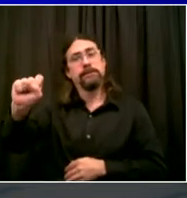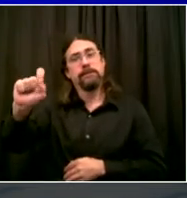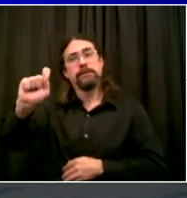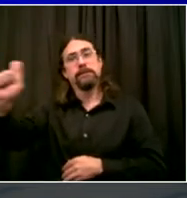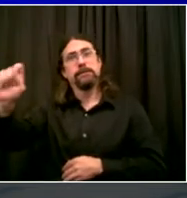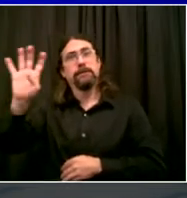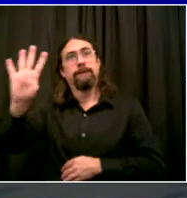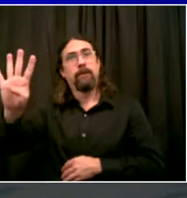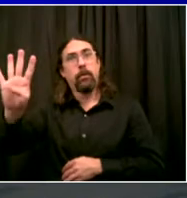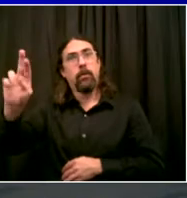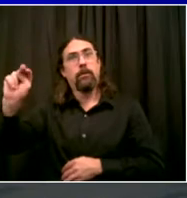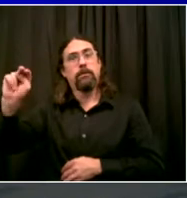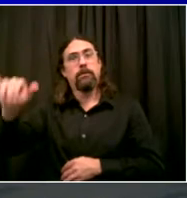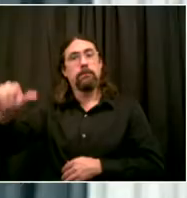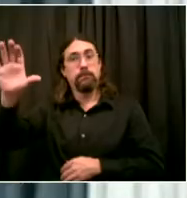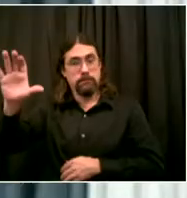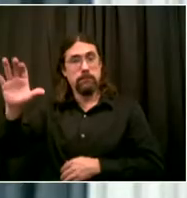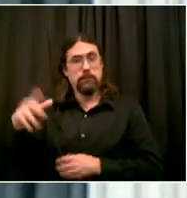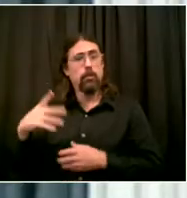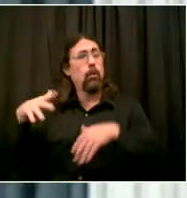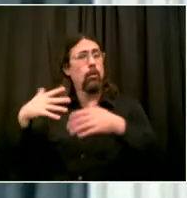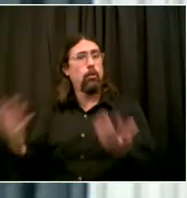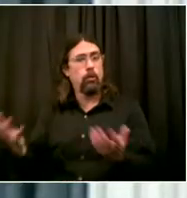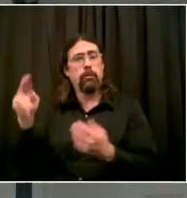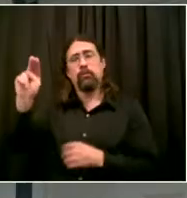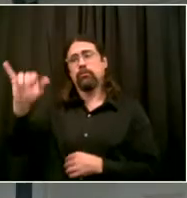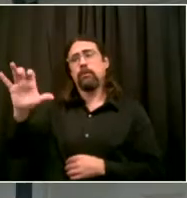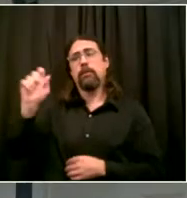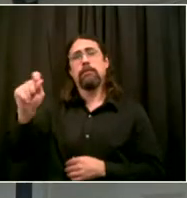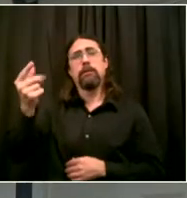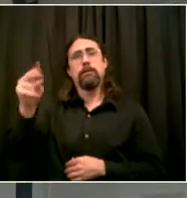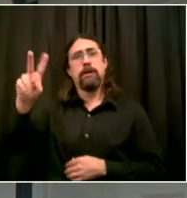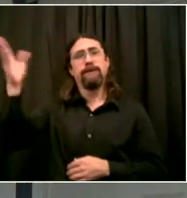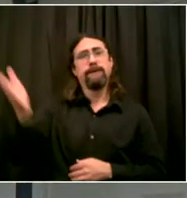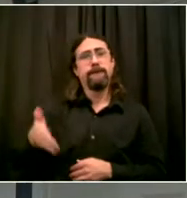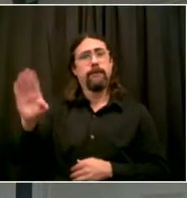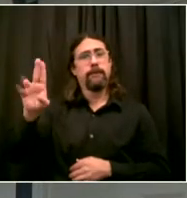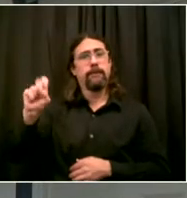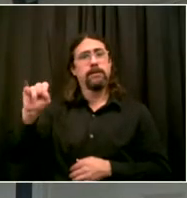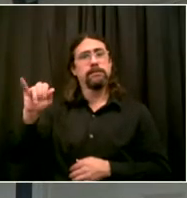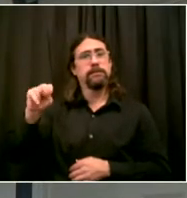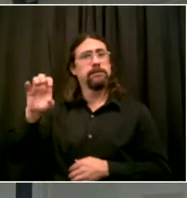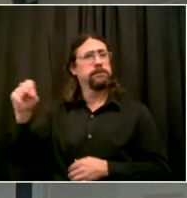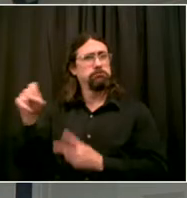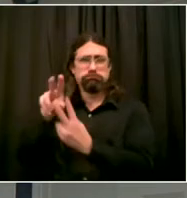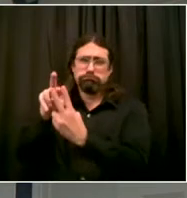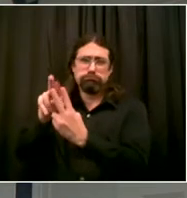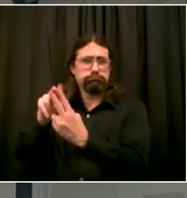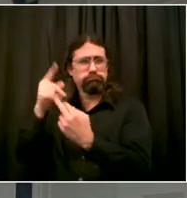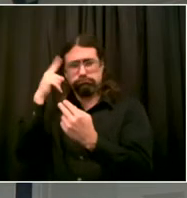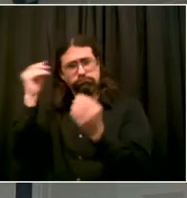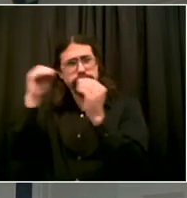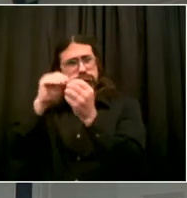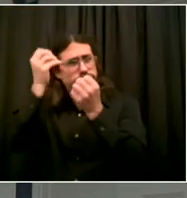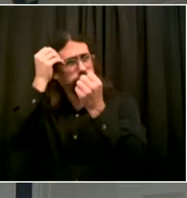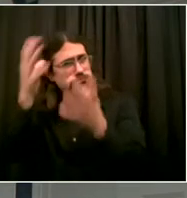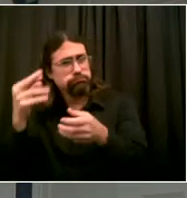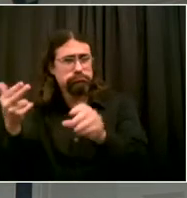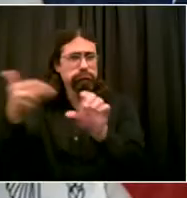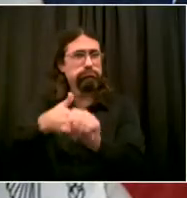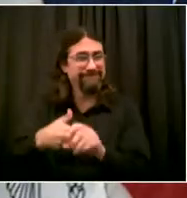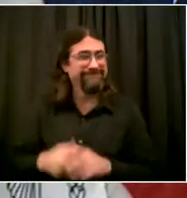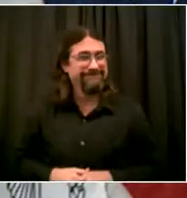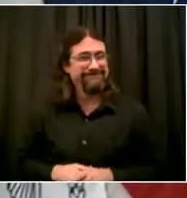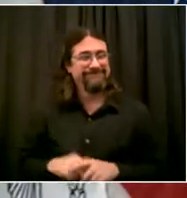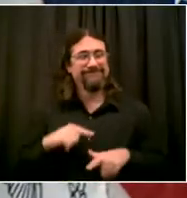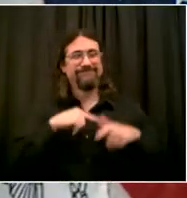business. Thank you, sir. Thank you, Commissioner. Thank you for all that you and your team are doing. And this new initiative with open